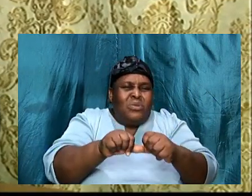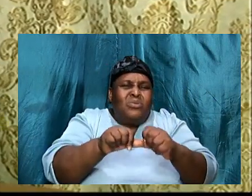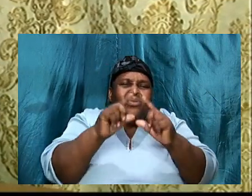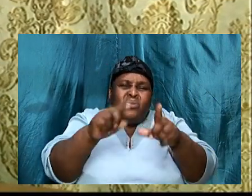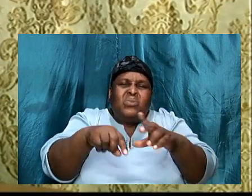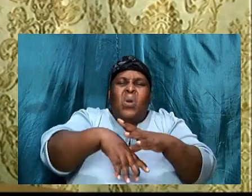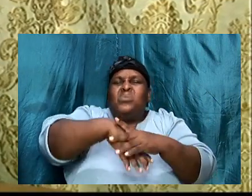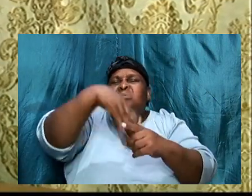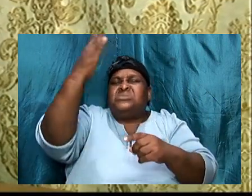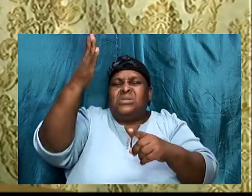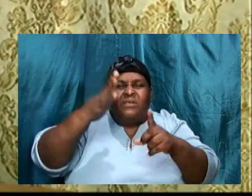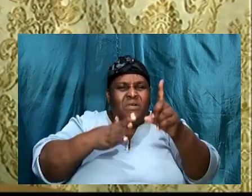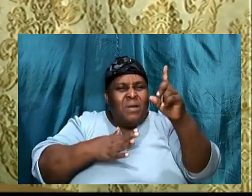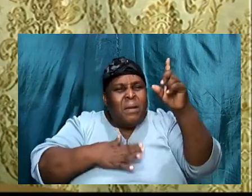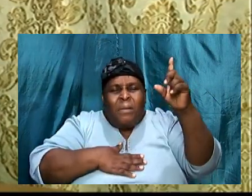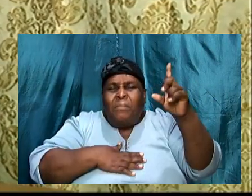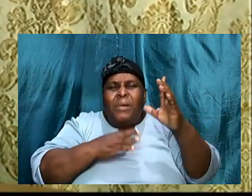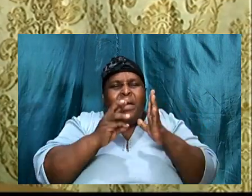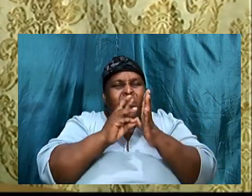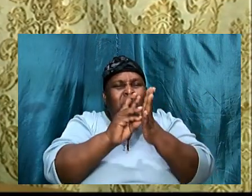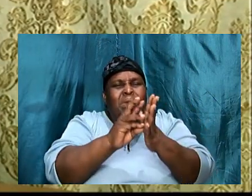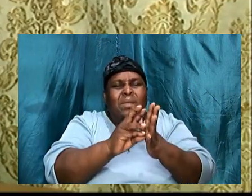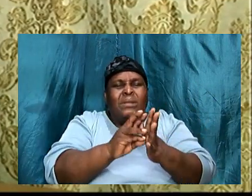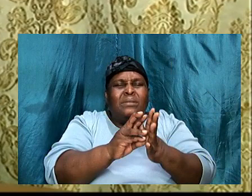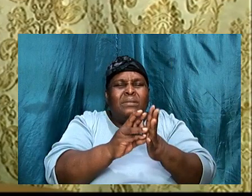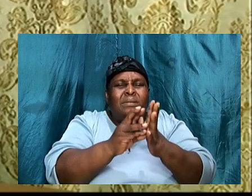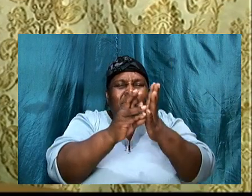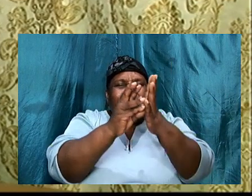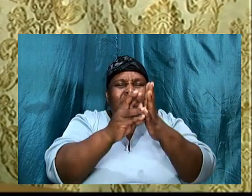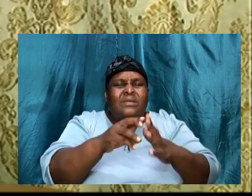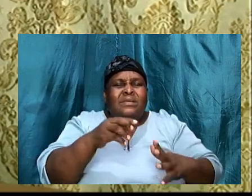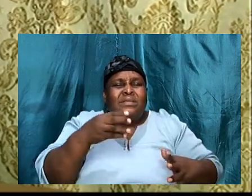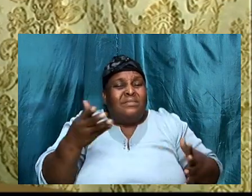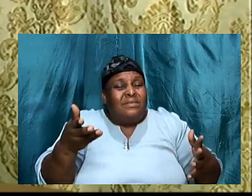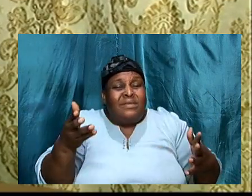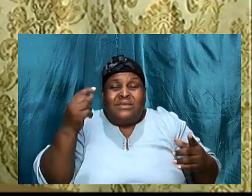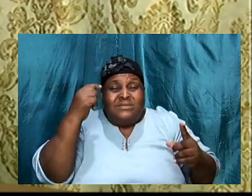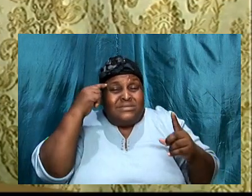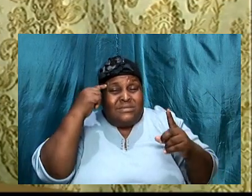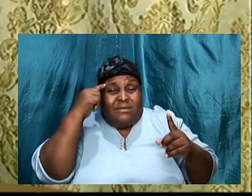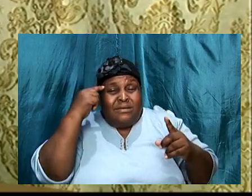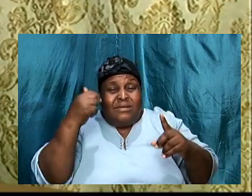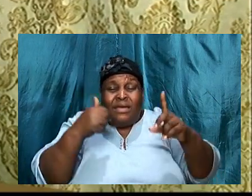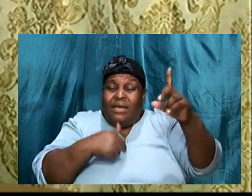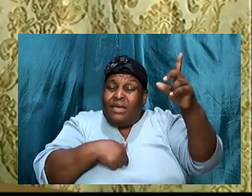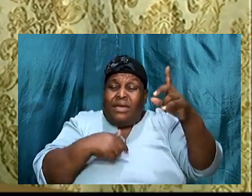these plans, these thoughts, that I have for you, are centuries old,